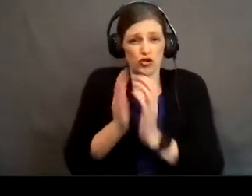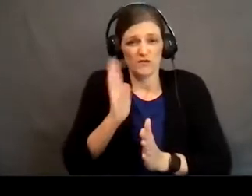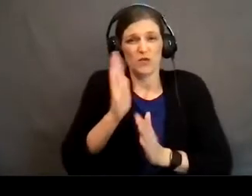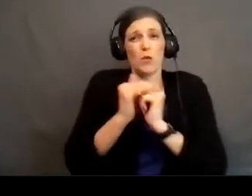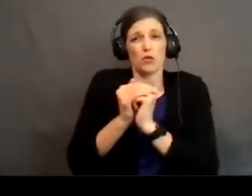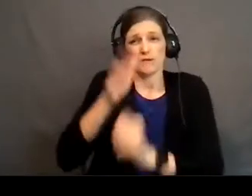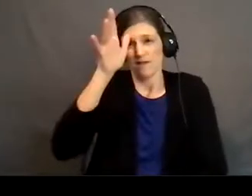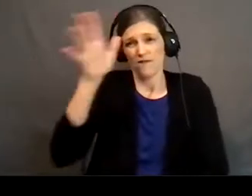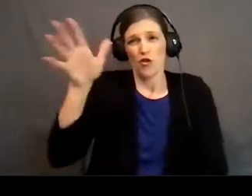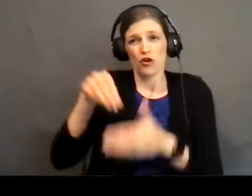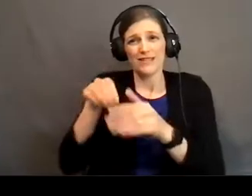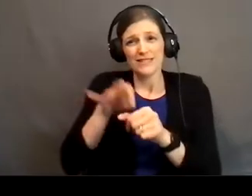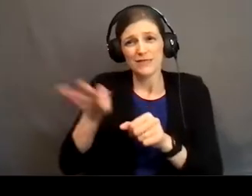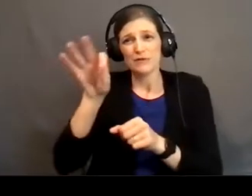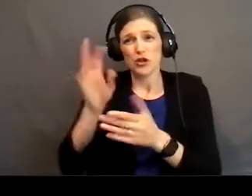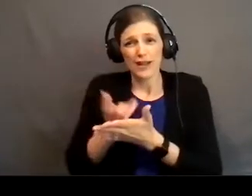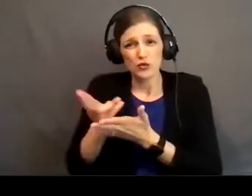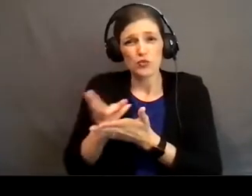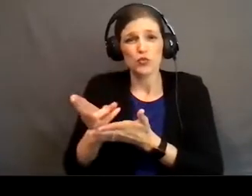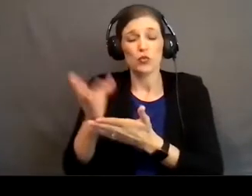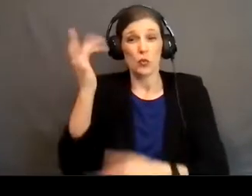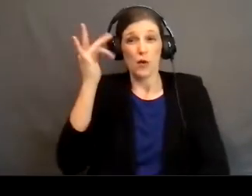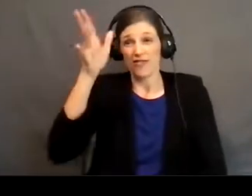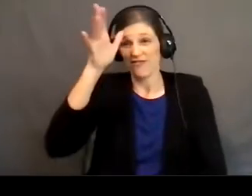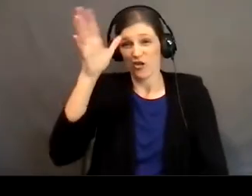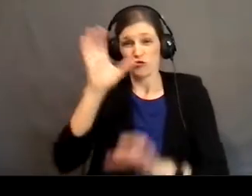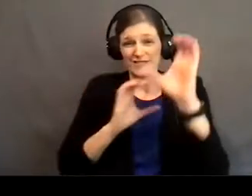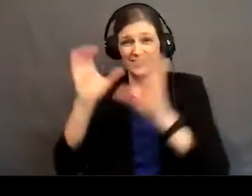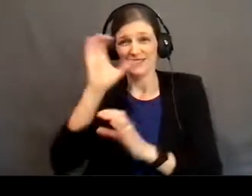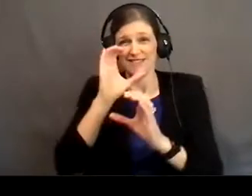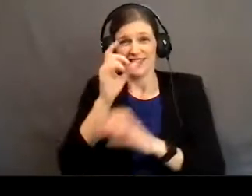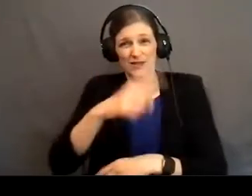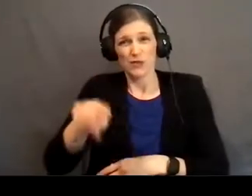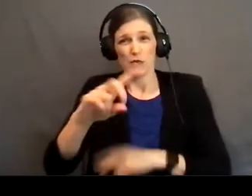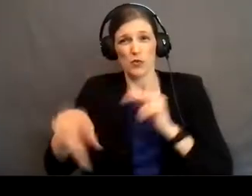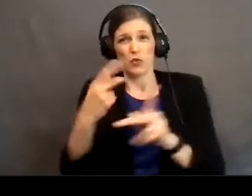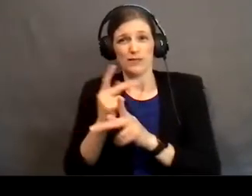Father in spirit and in truth, for the Father is seeking such people to worship him.